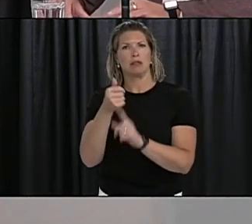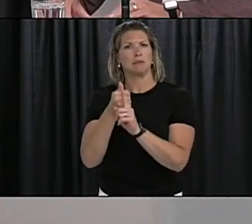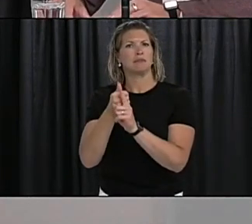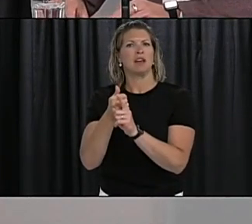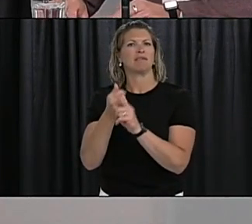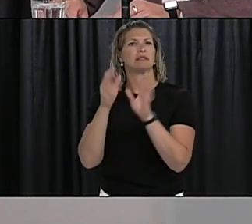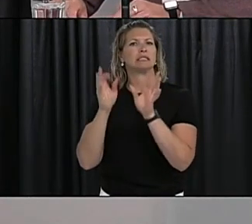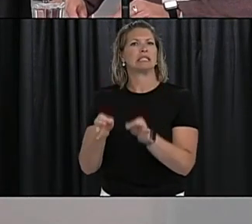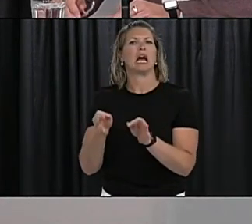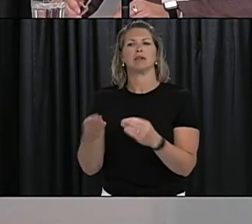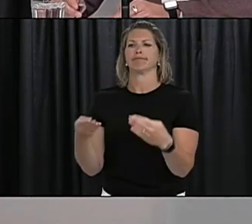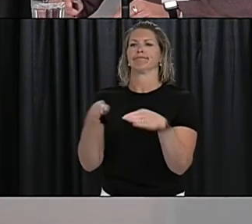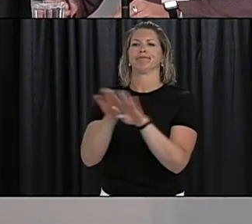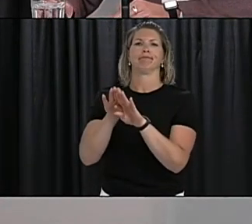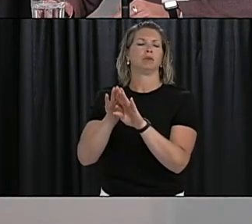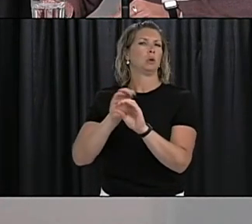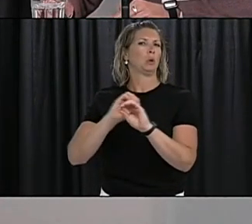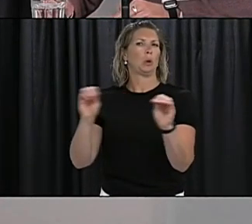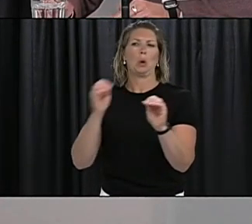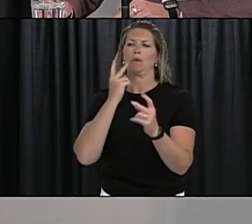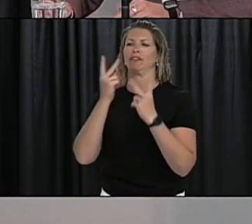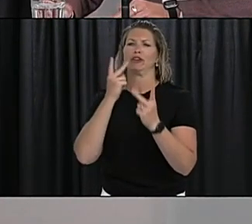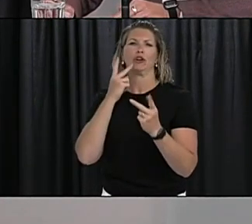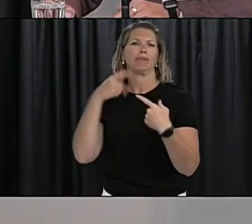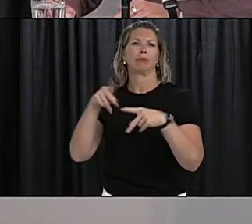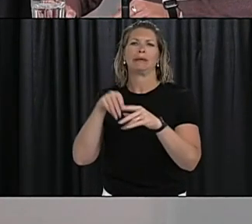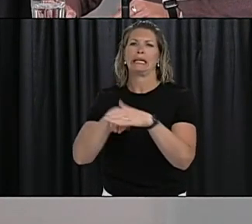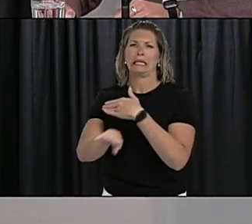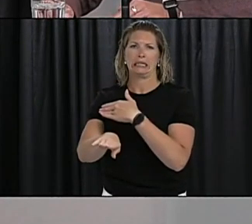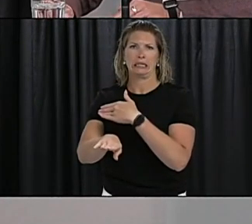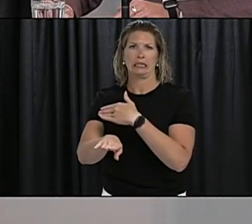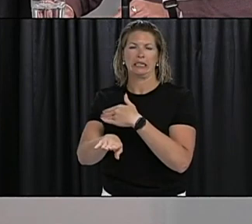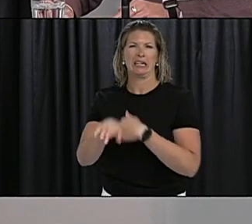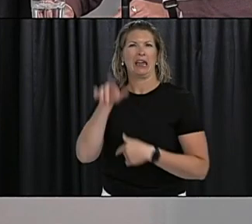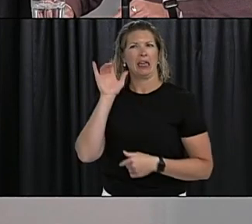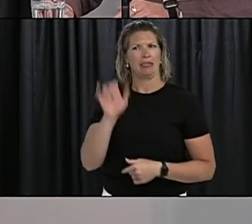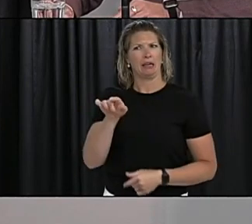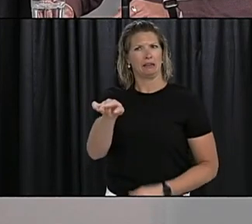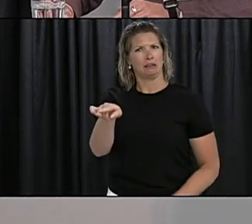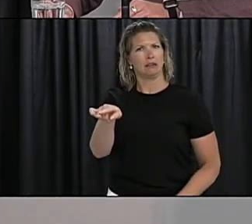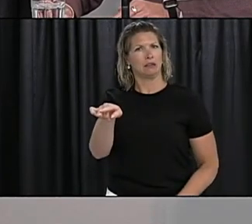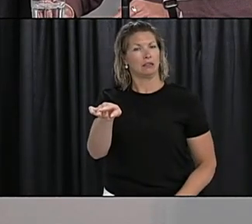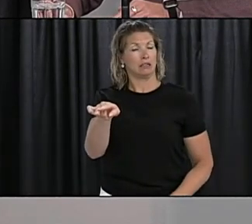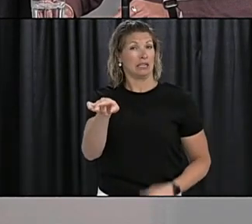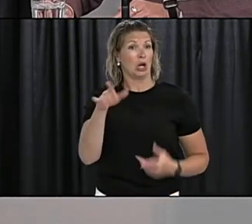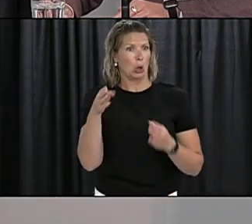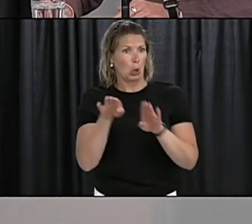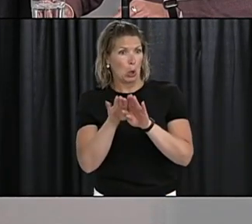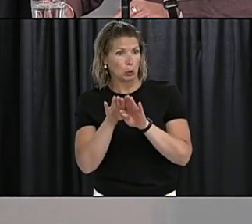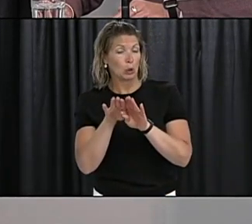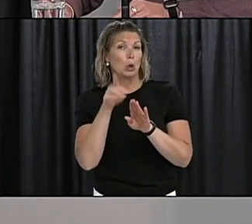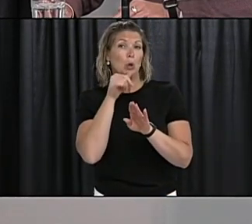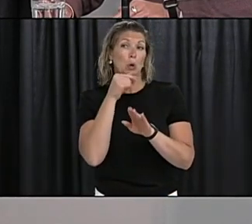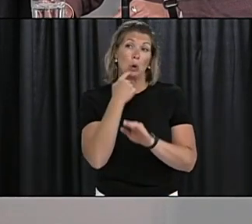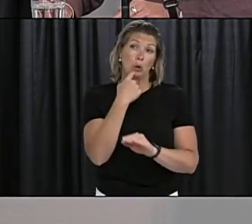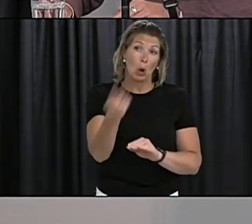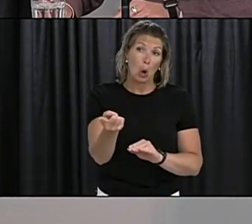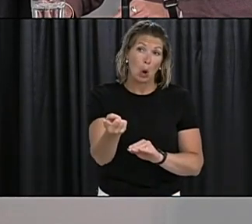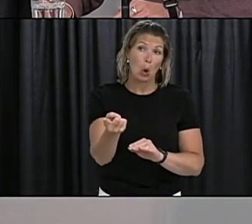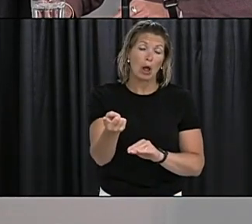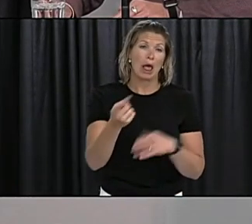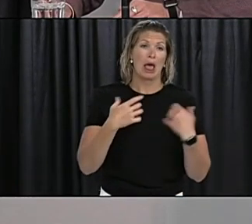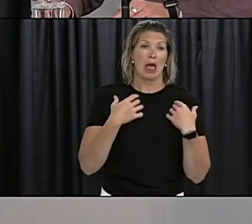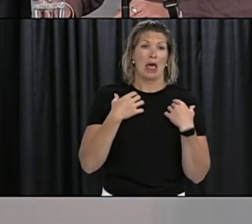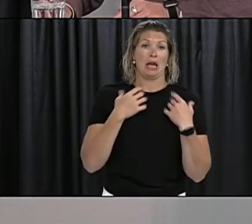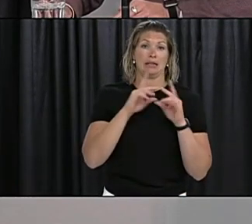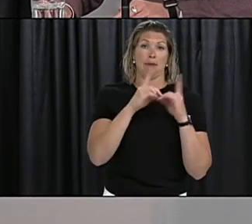facilities in the area made similar decisions and was this something that was directed by health officials no it wasn't directed by health